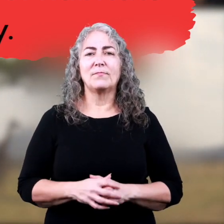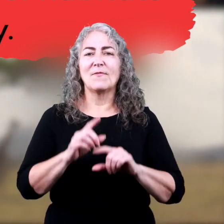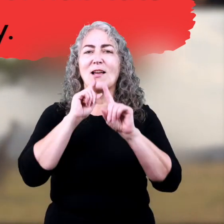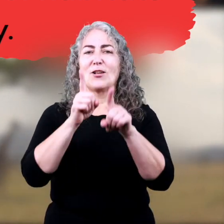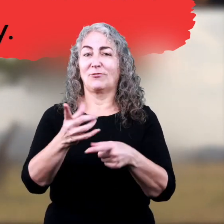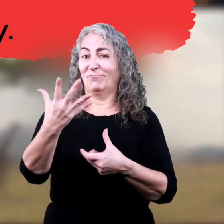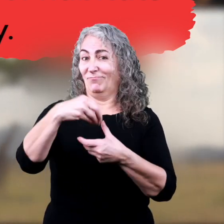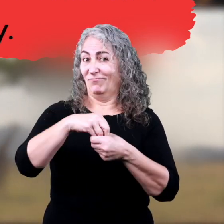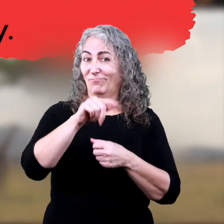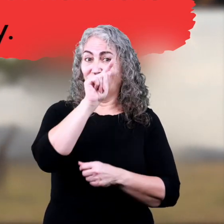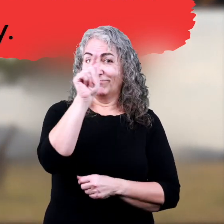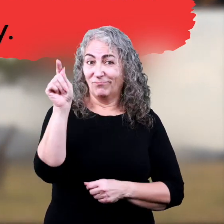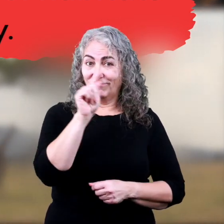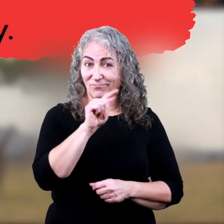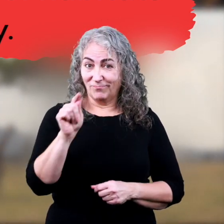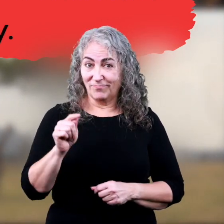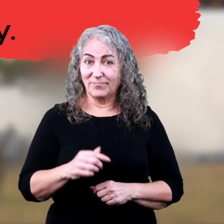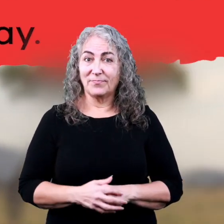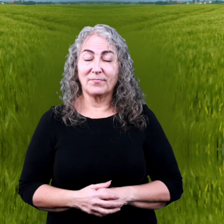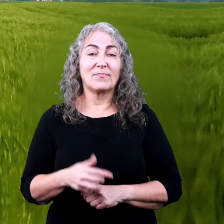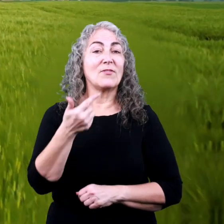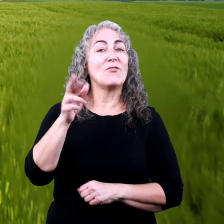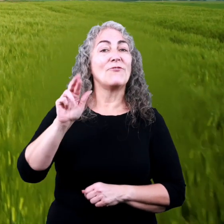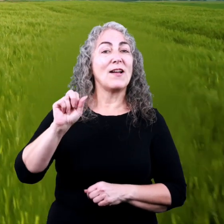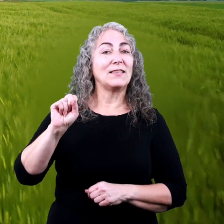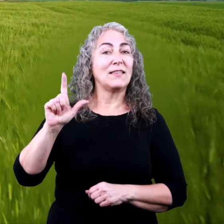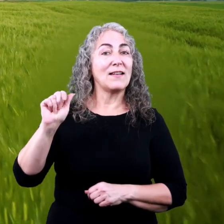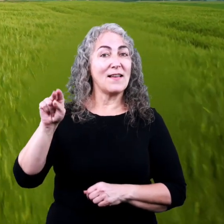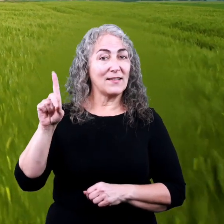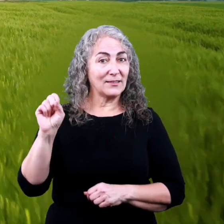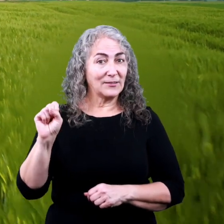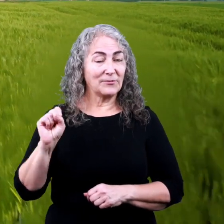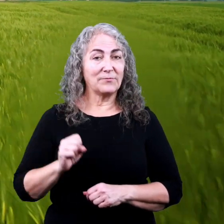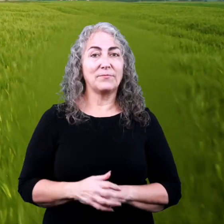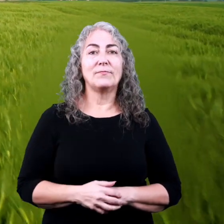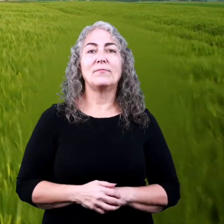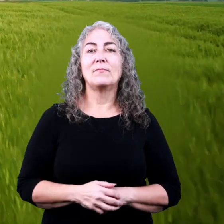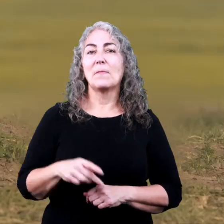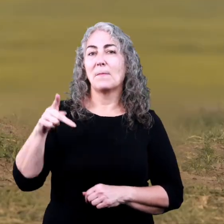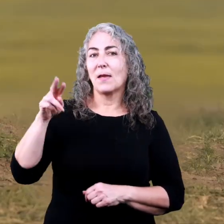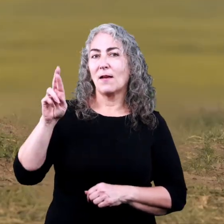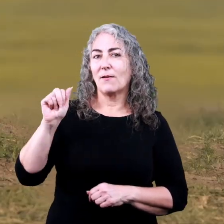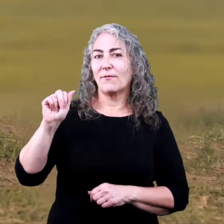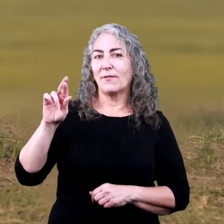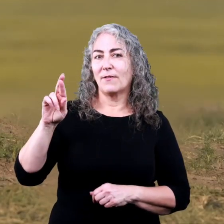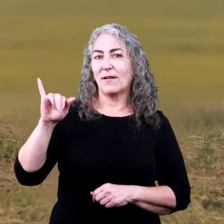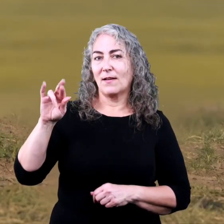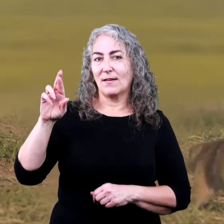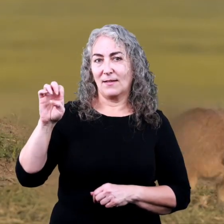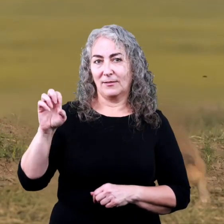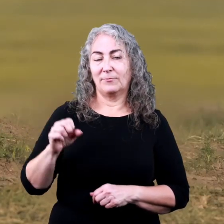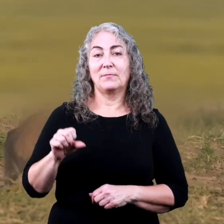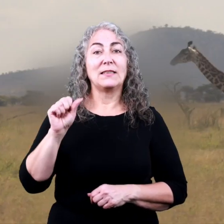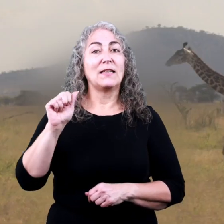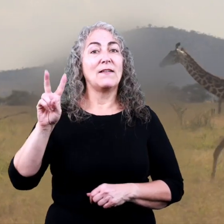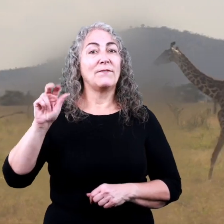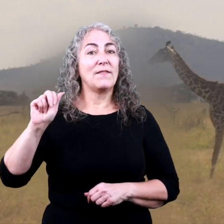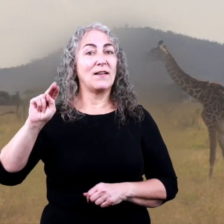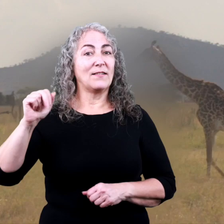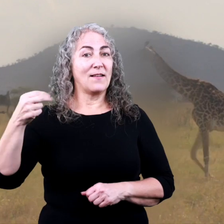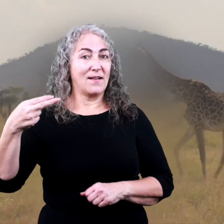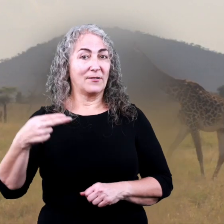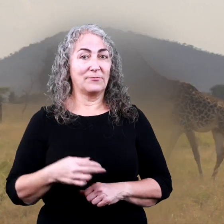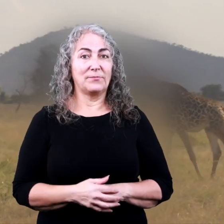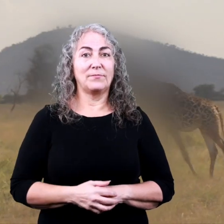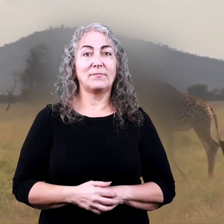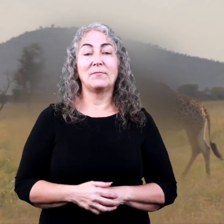Answers may include the following. Grasslands Prairie Savannah